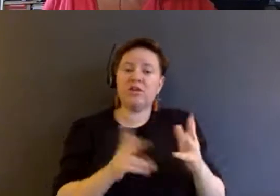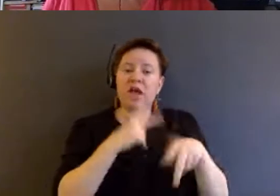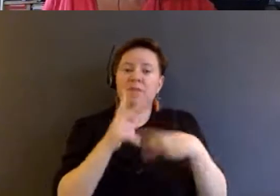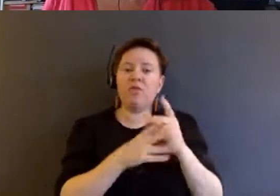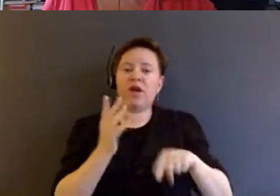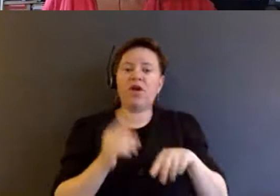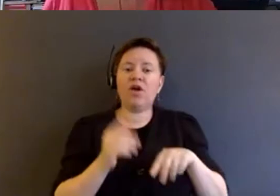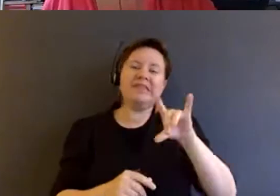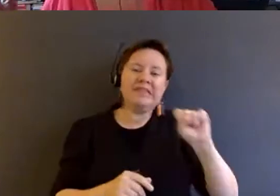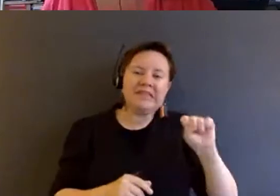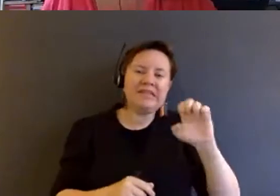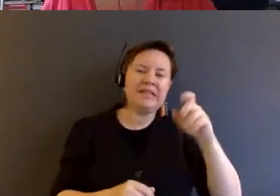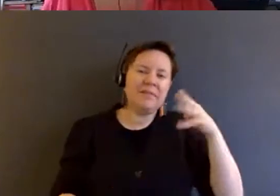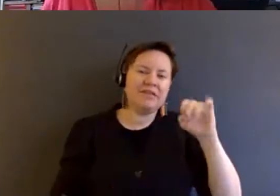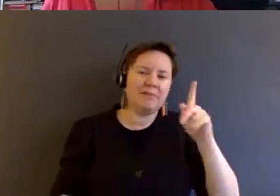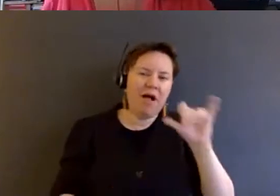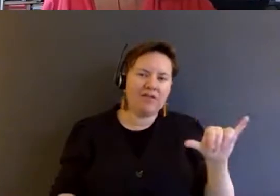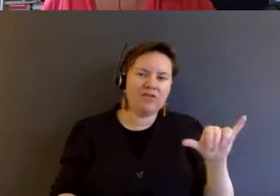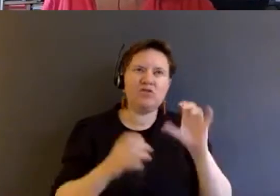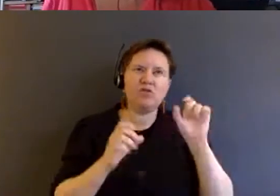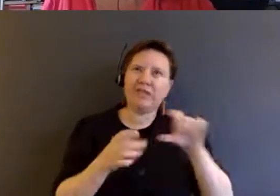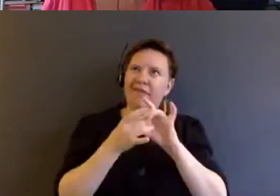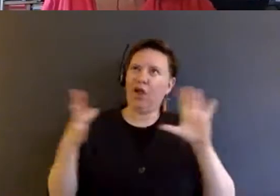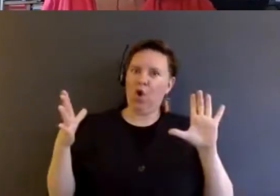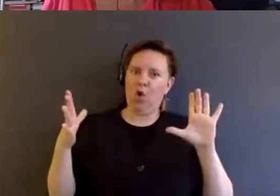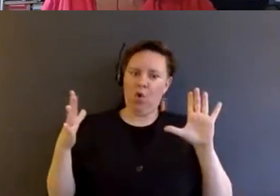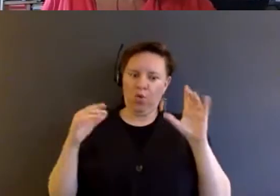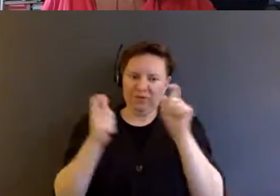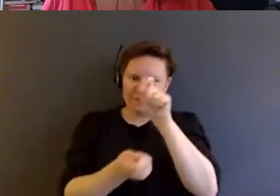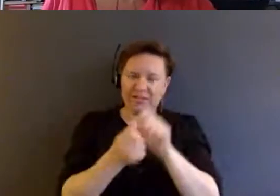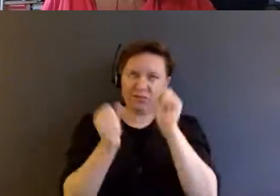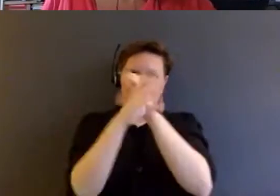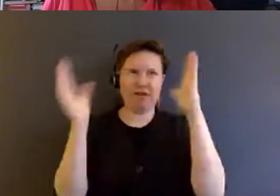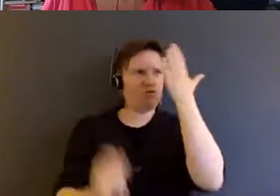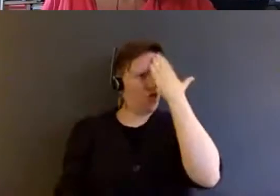-epistemology, needing to let go of particular ways of knowing.